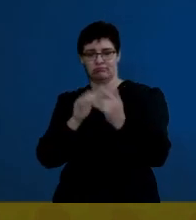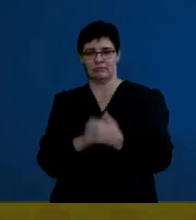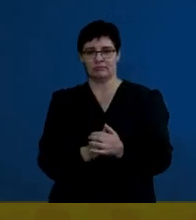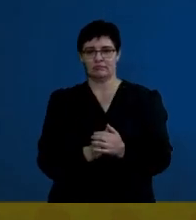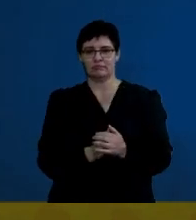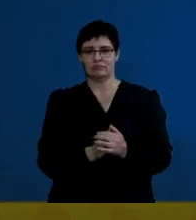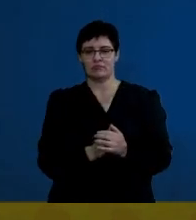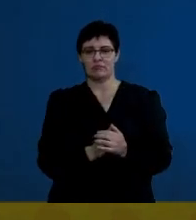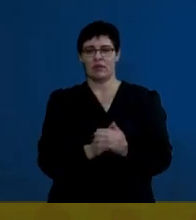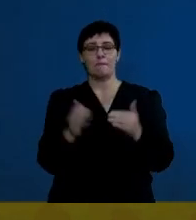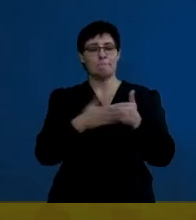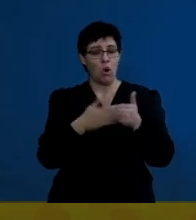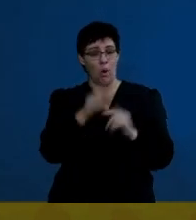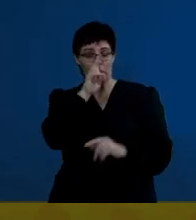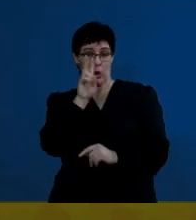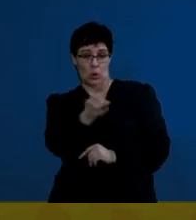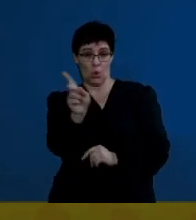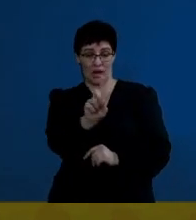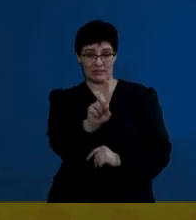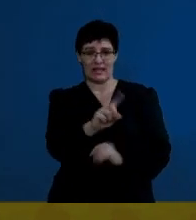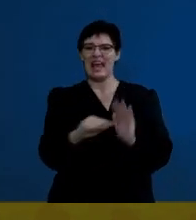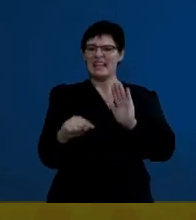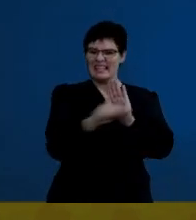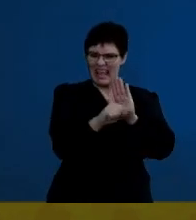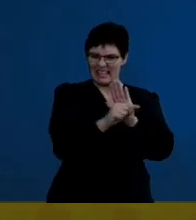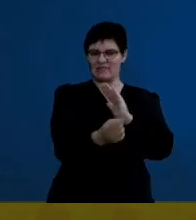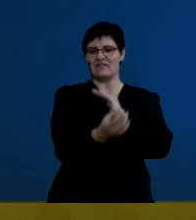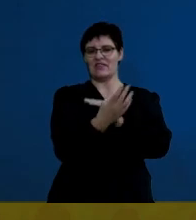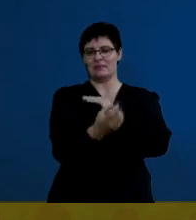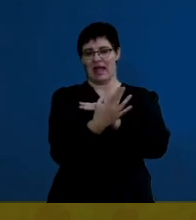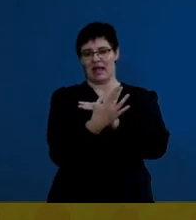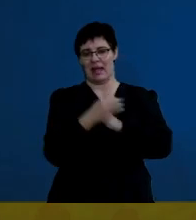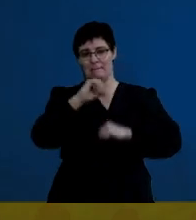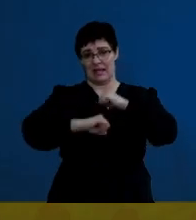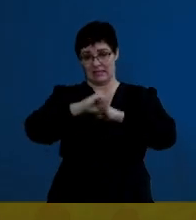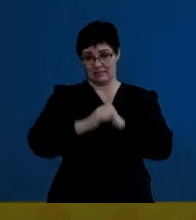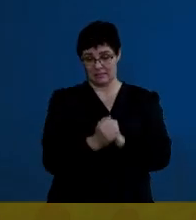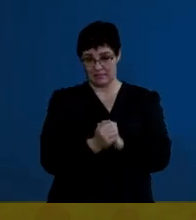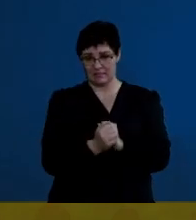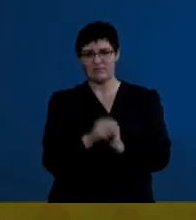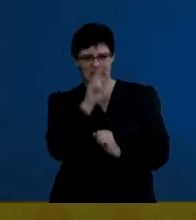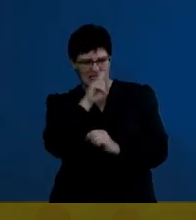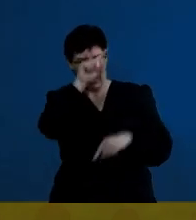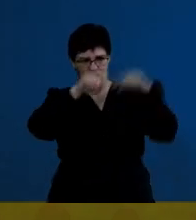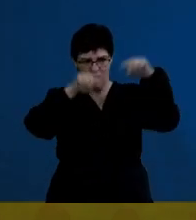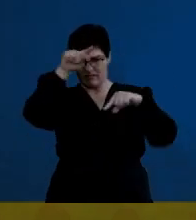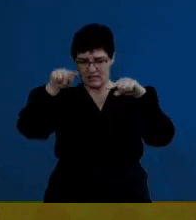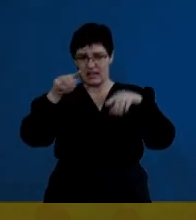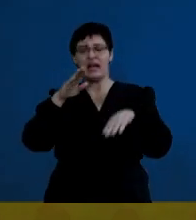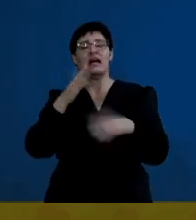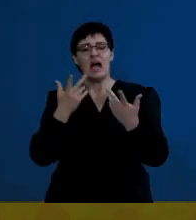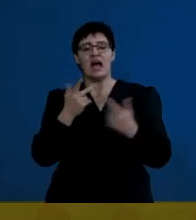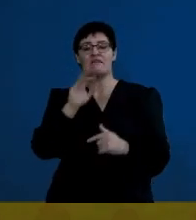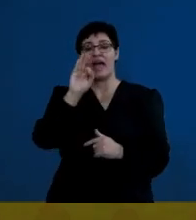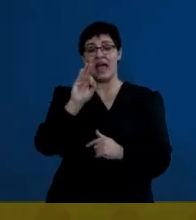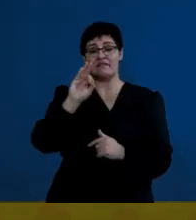another feature that you need to look at is the negative feedback mechanism. And if you looked at the graph, you would have seen that at times when FSH